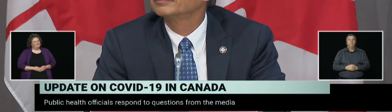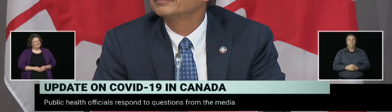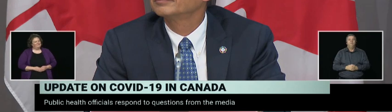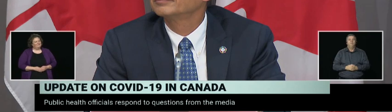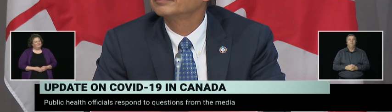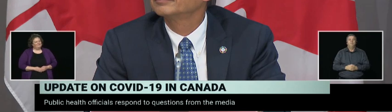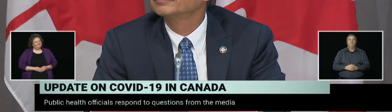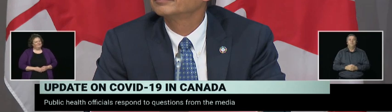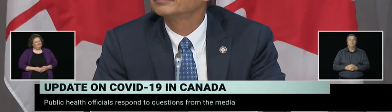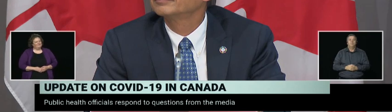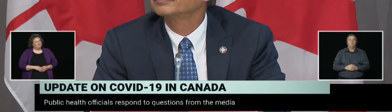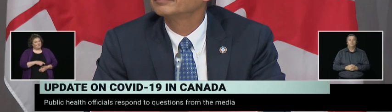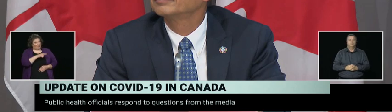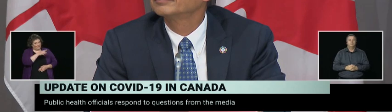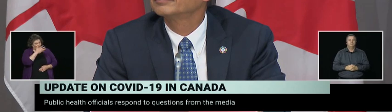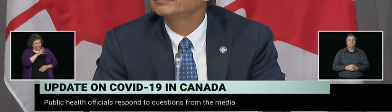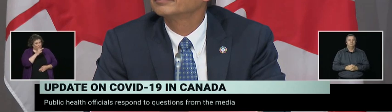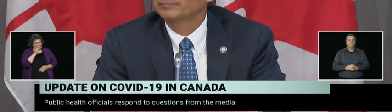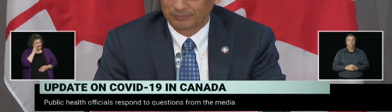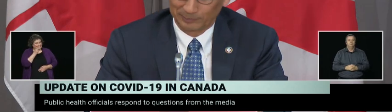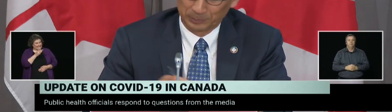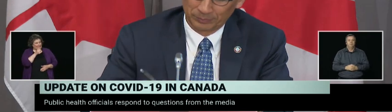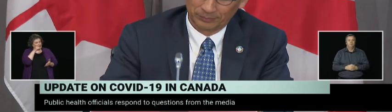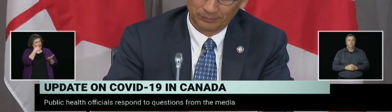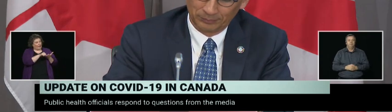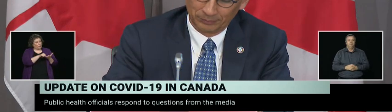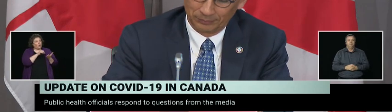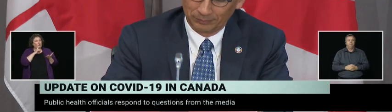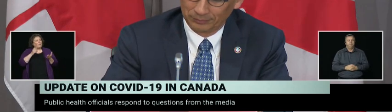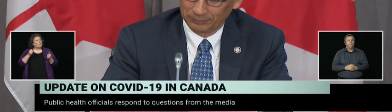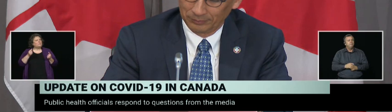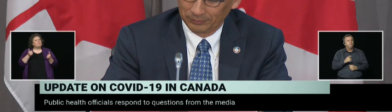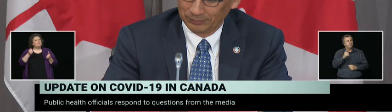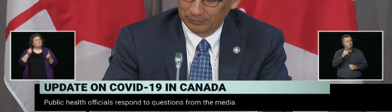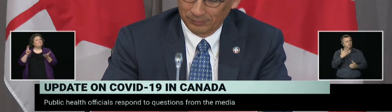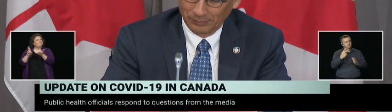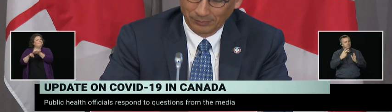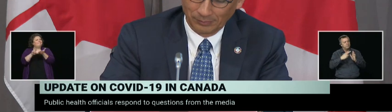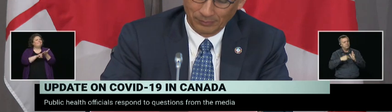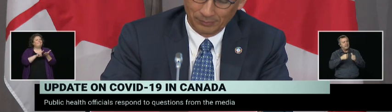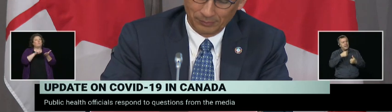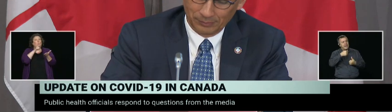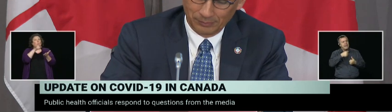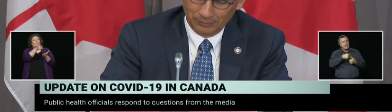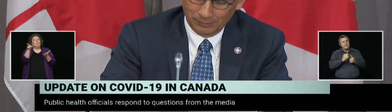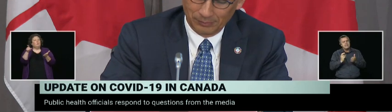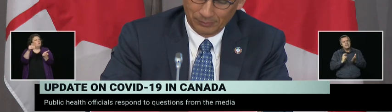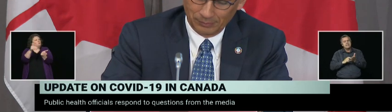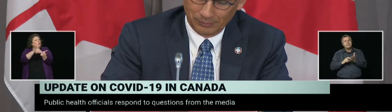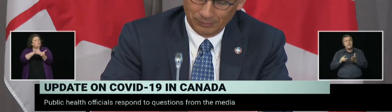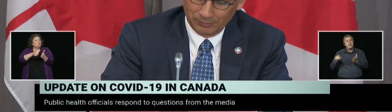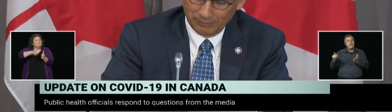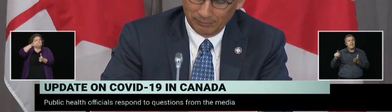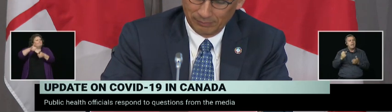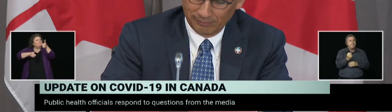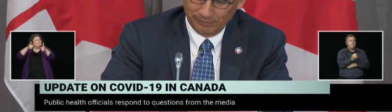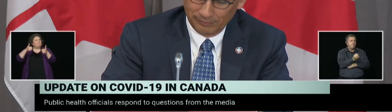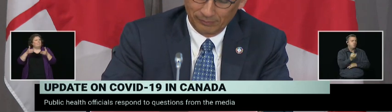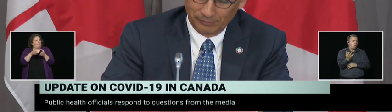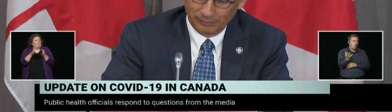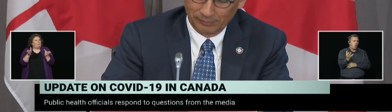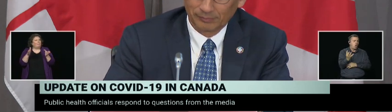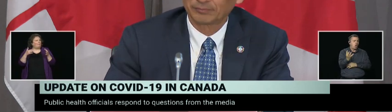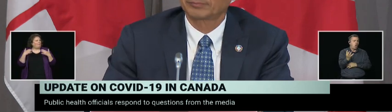letter signed by various former public health doctors in which they call for a more